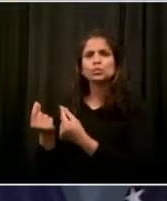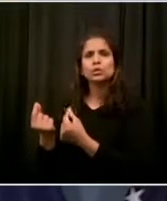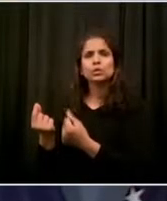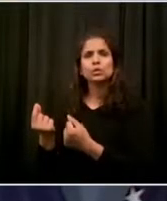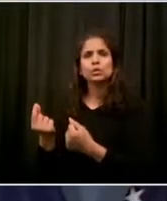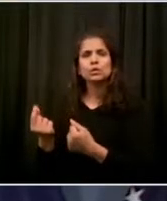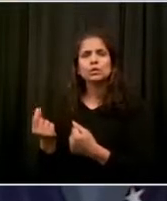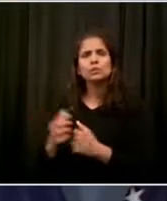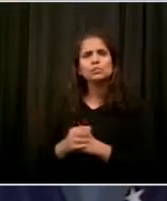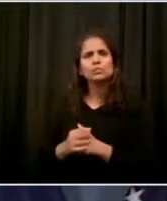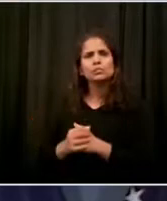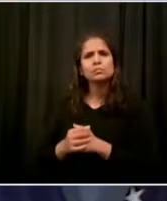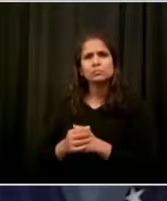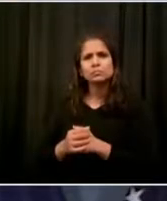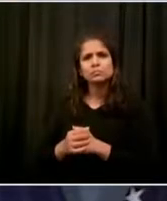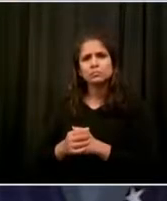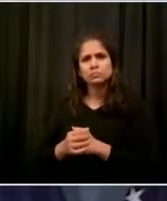arrested,